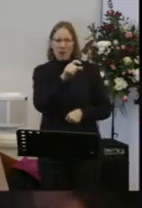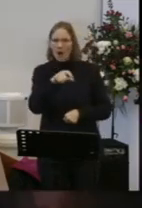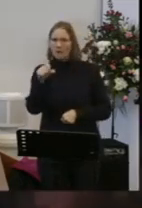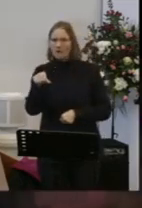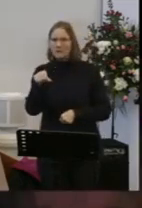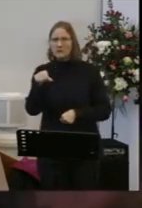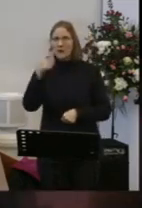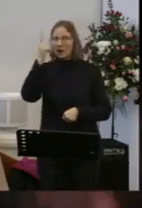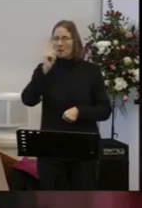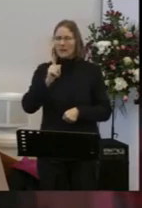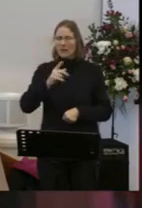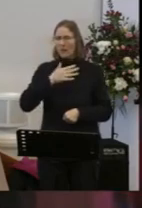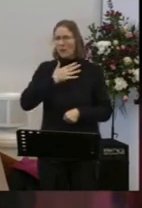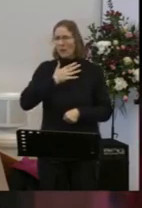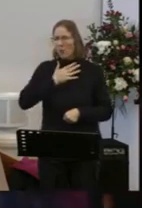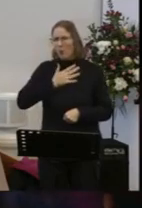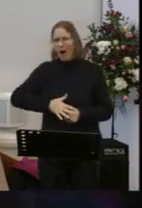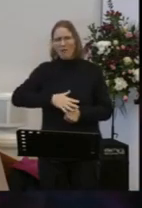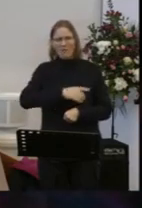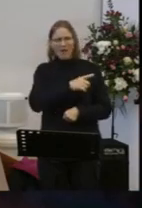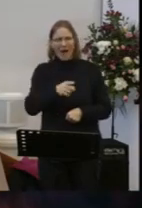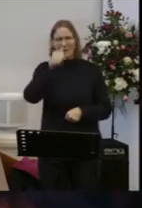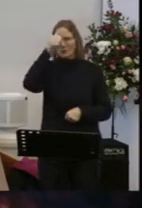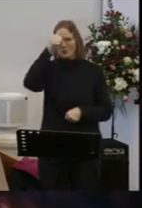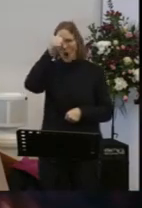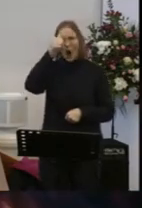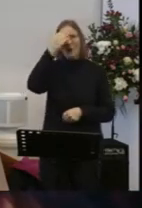People we wish could know and experience the love of God